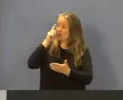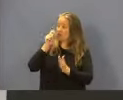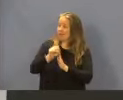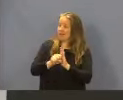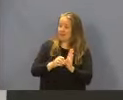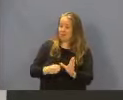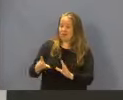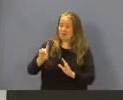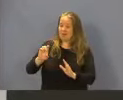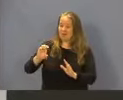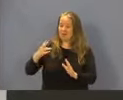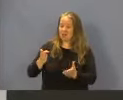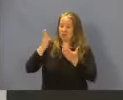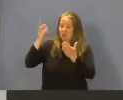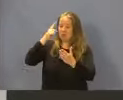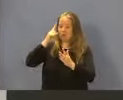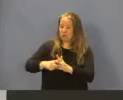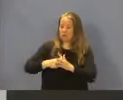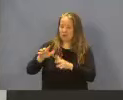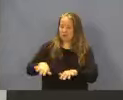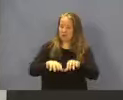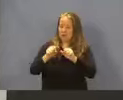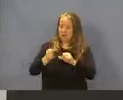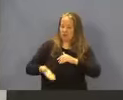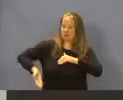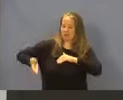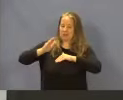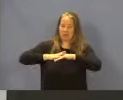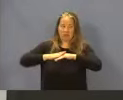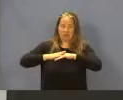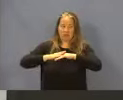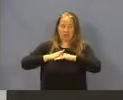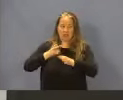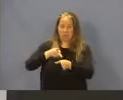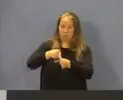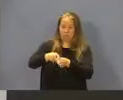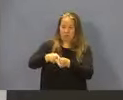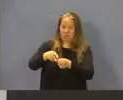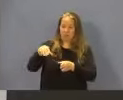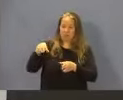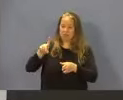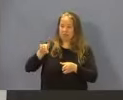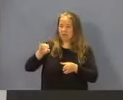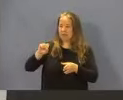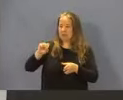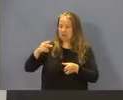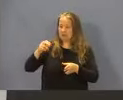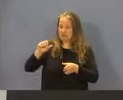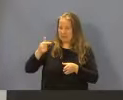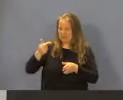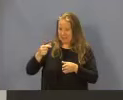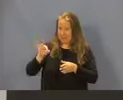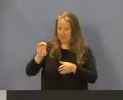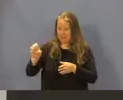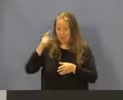plan, DCH proposes for initial adoption and increase in the professional dispensing fee to $11.50